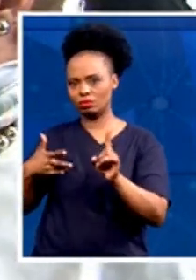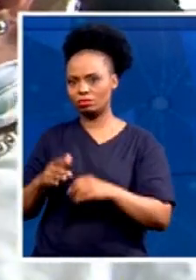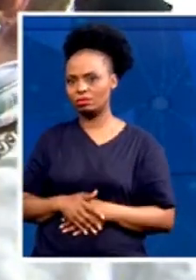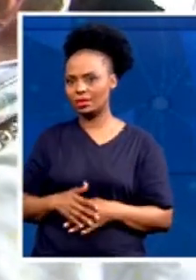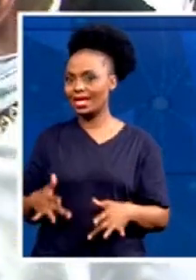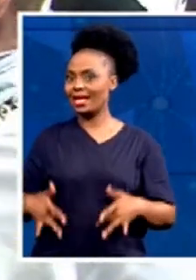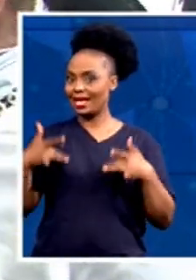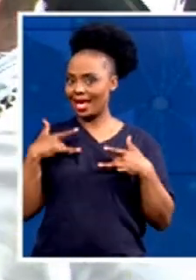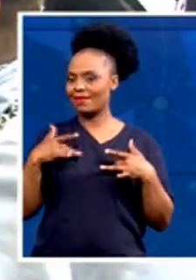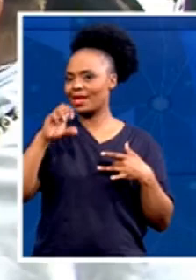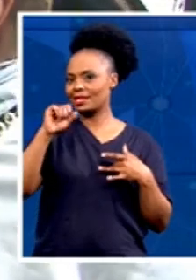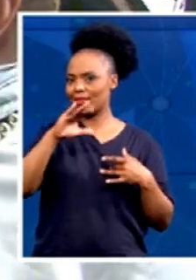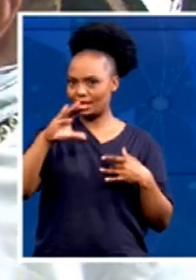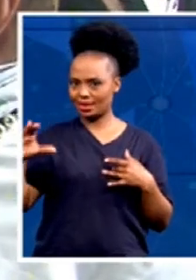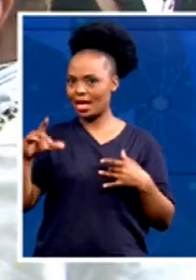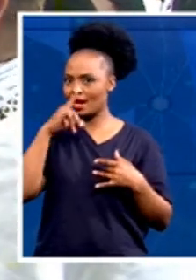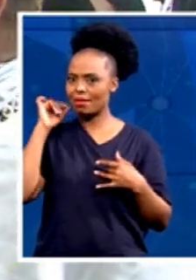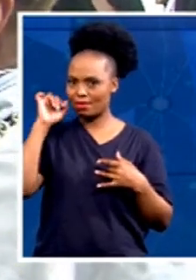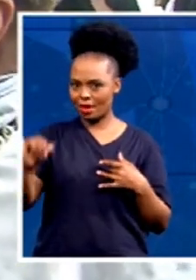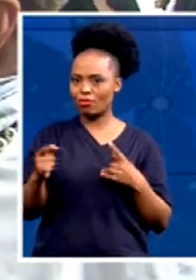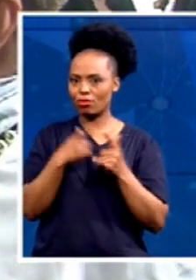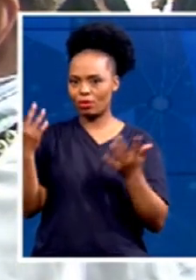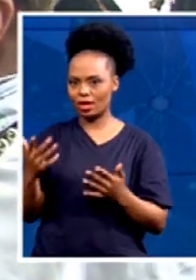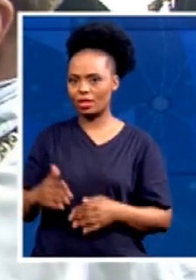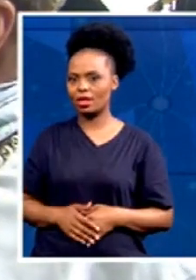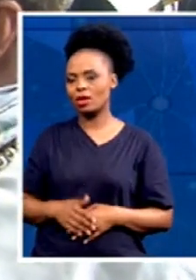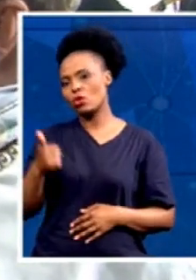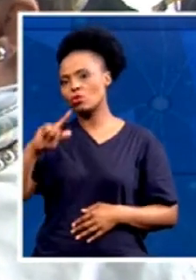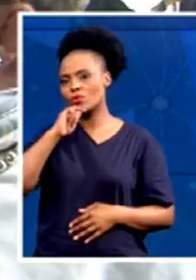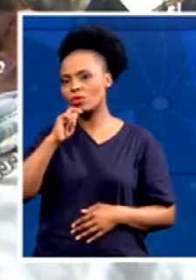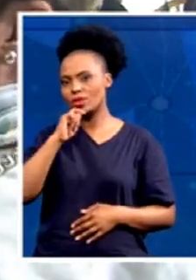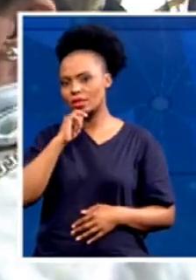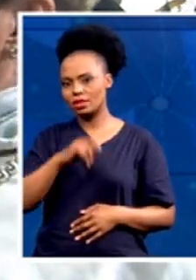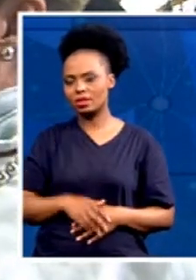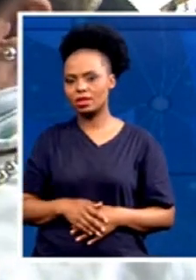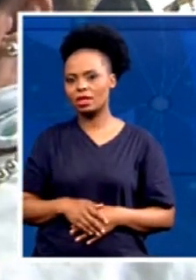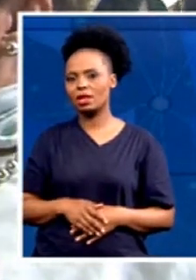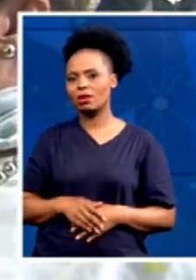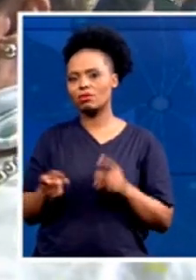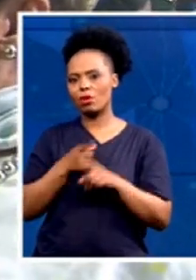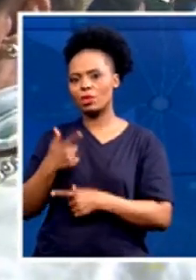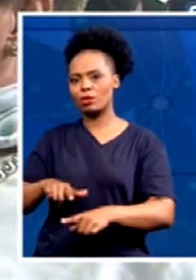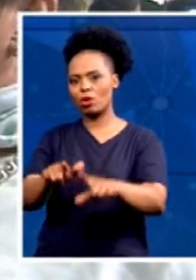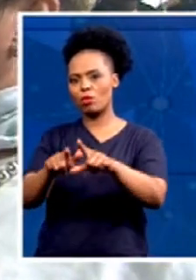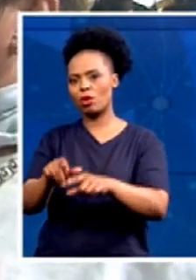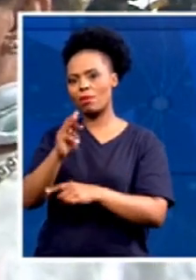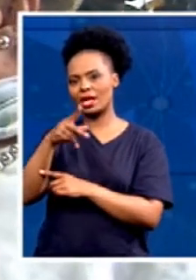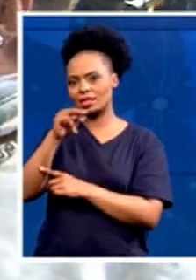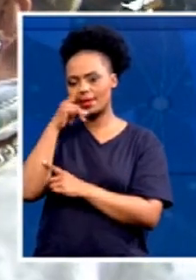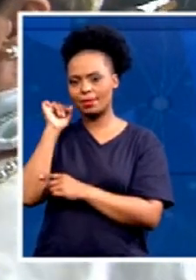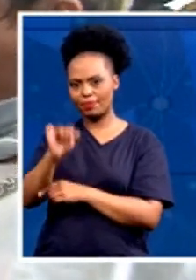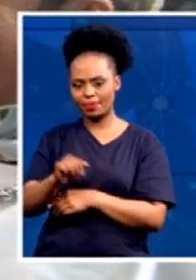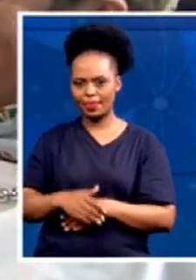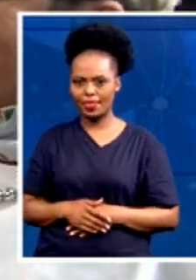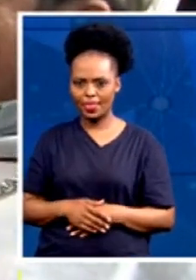please and where you're from? Good morning. I'm Michelle Marit, Freedom Front Plus Limpopo, provincial leader and MPL of Limpopo. Okay. Michelle,